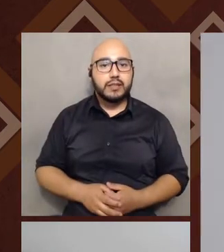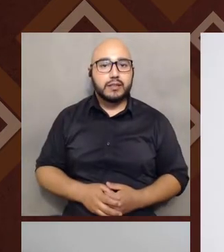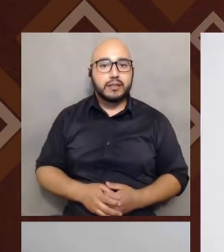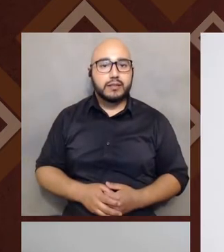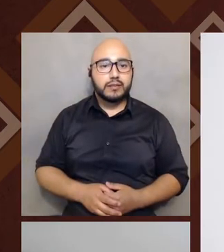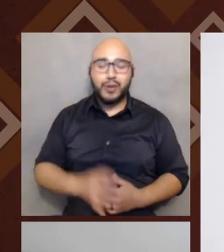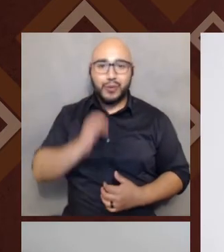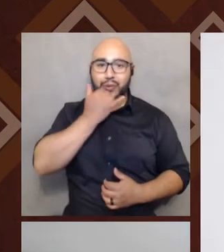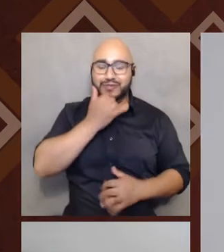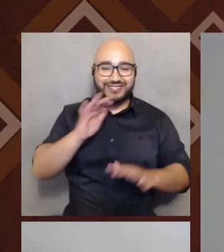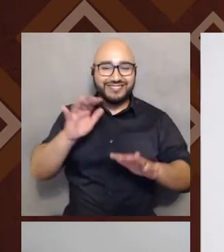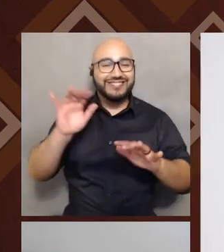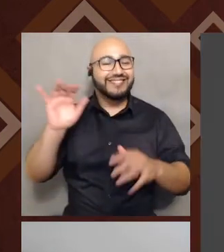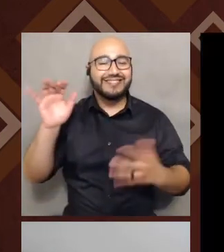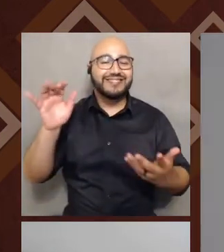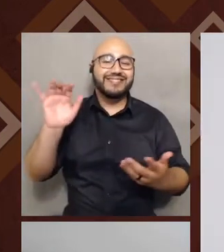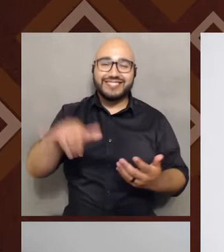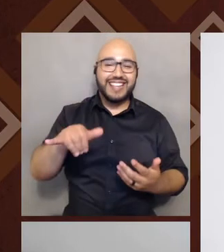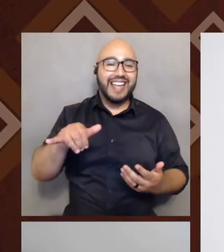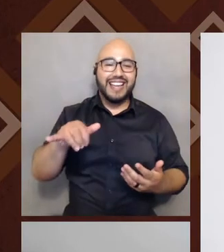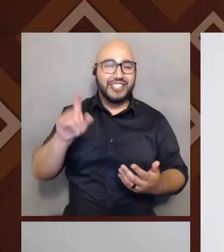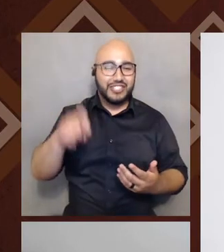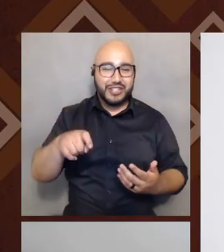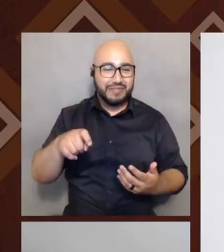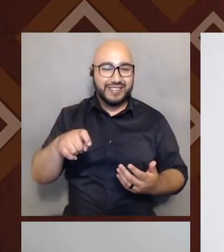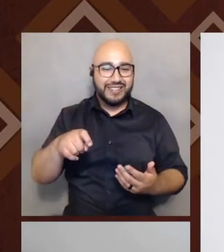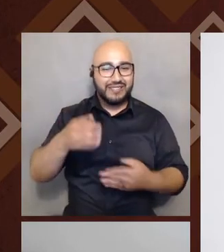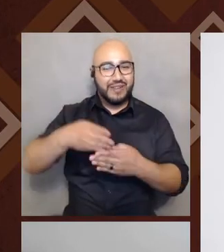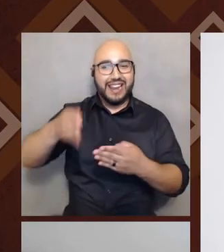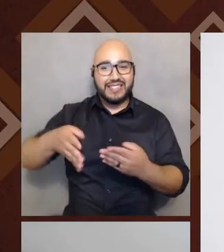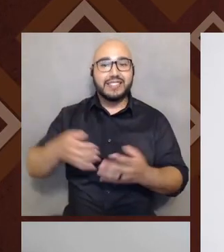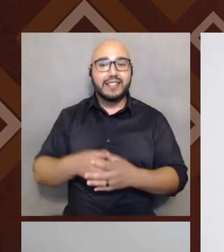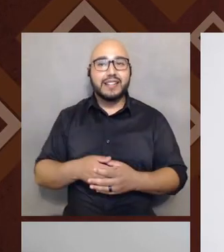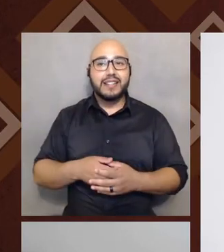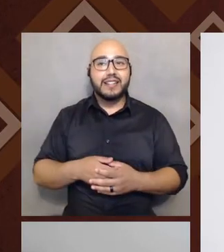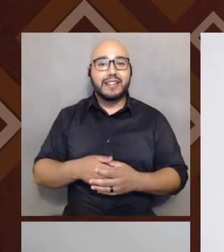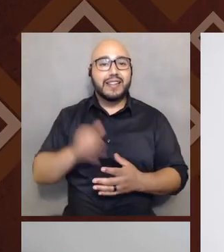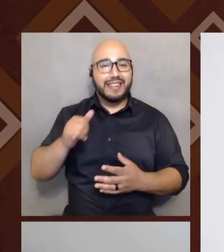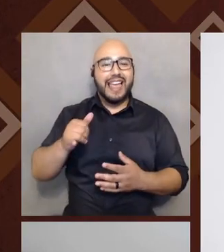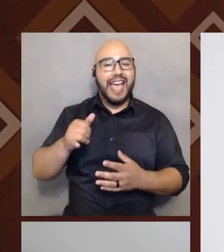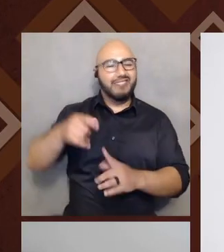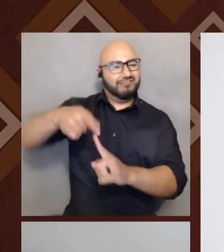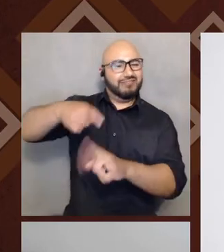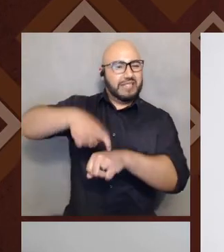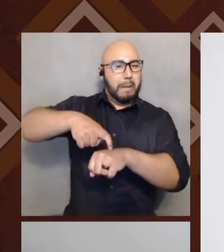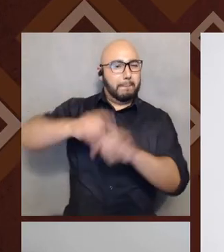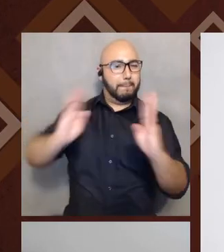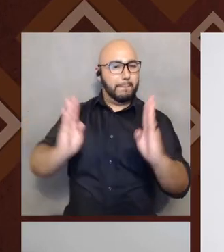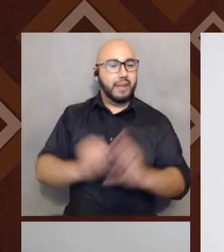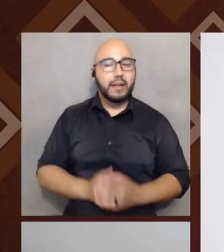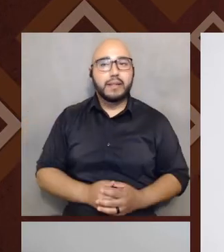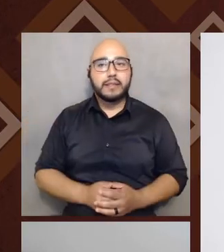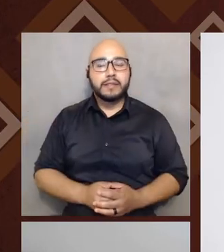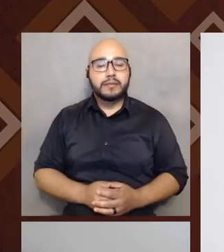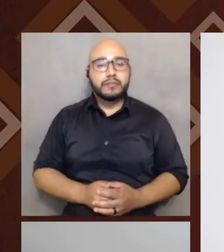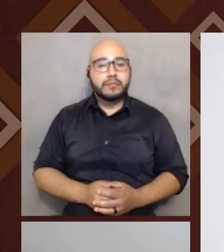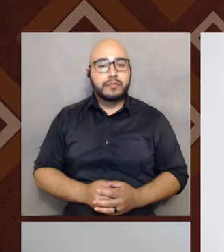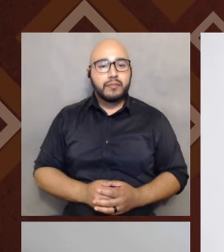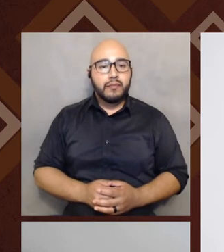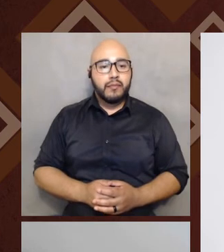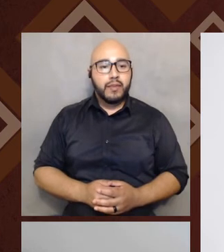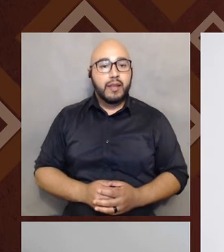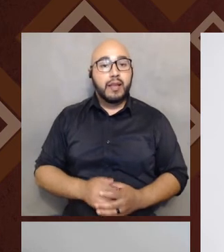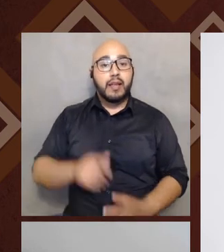oh, yeah, that's, and that, that should be where I'll end though, is, is in that round there. So, um, so